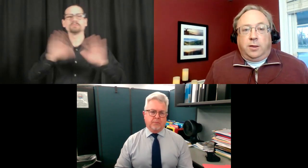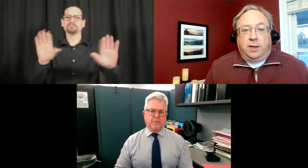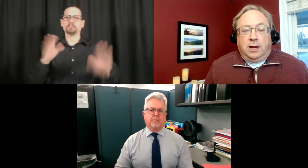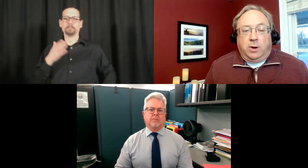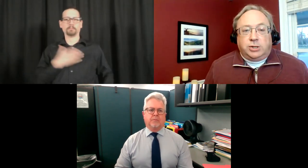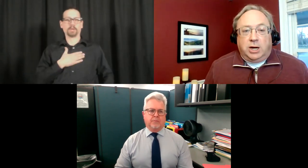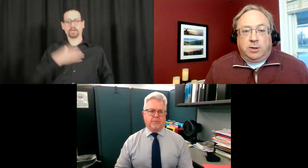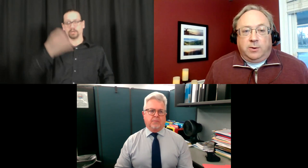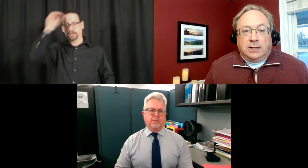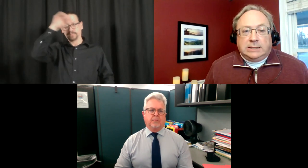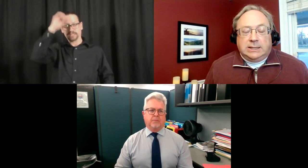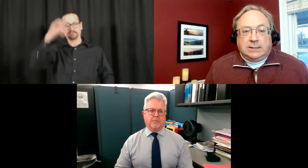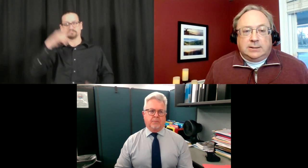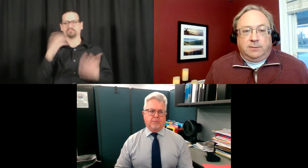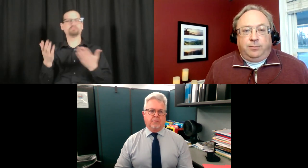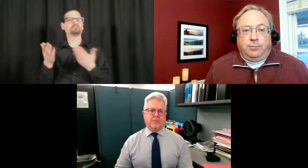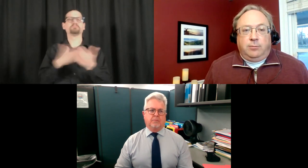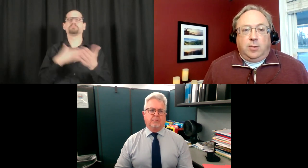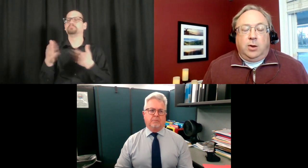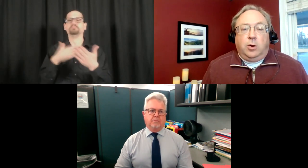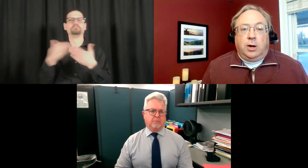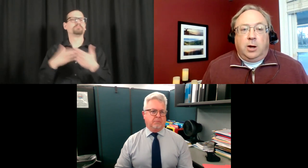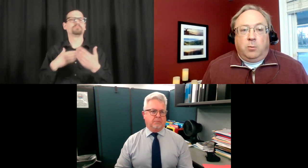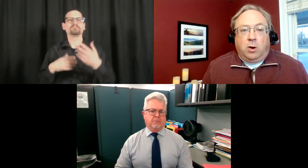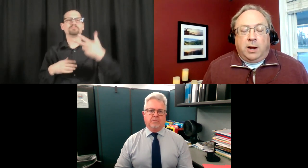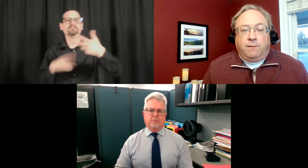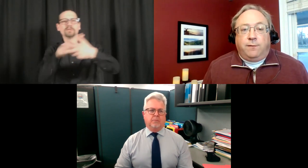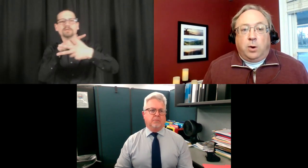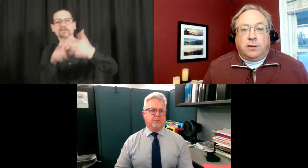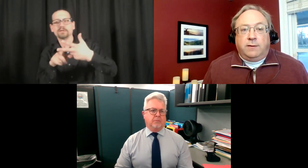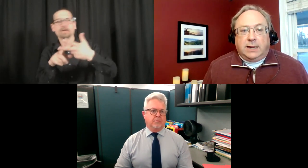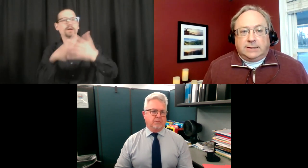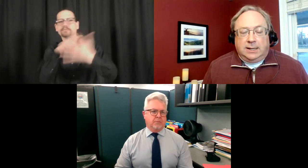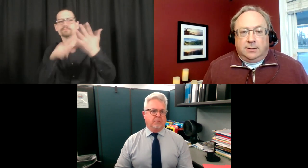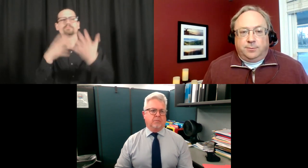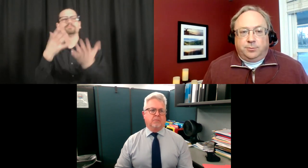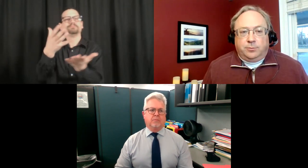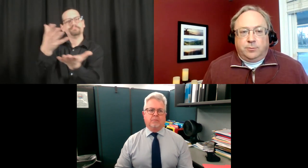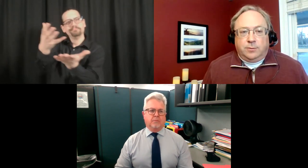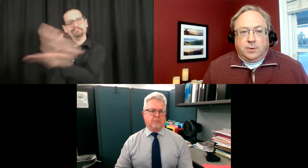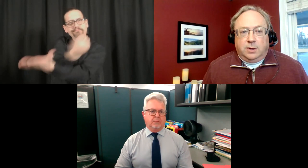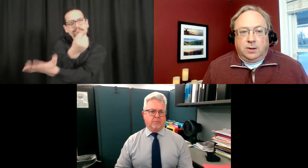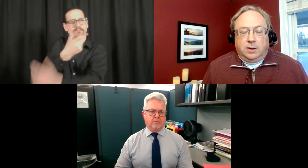One other thing I want to share with you on this is you're going to hear more about a fourth vaccine.